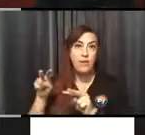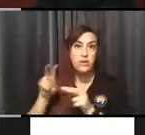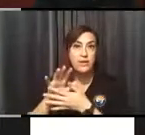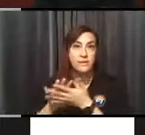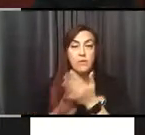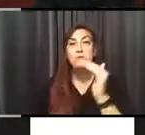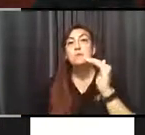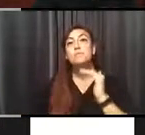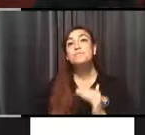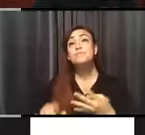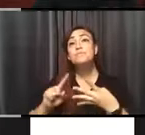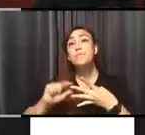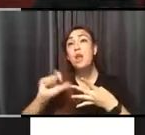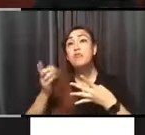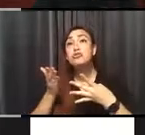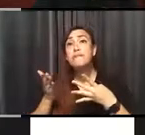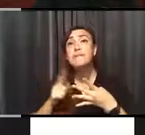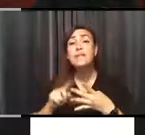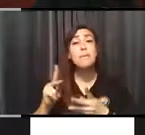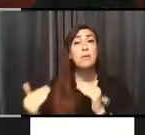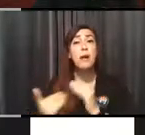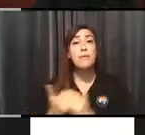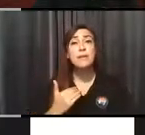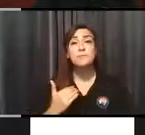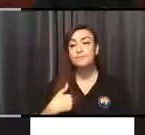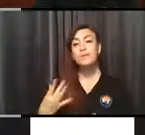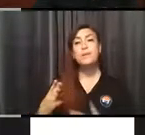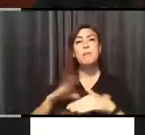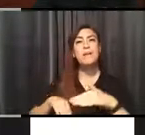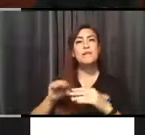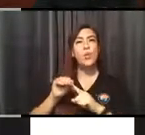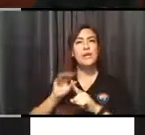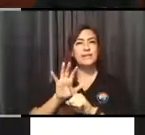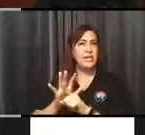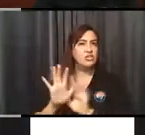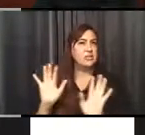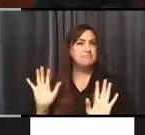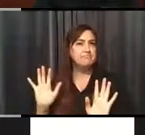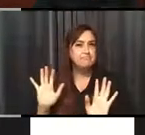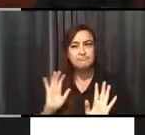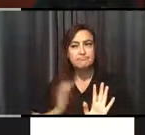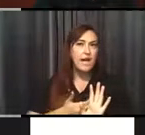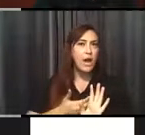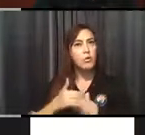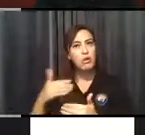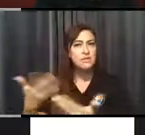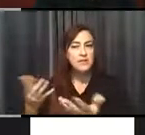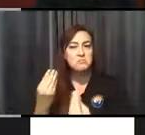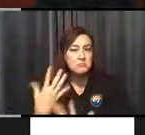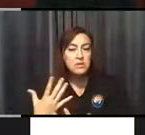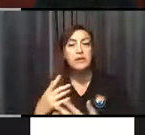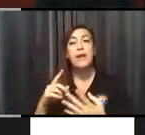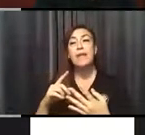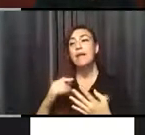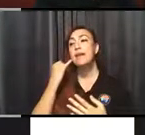we provide, people come in, we give basic orientation of what we do. Then we assist them with, if they need unemployment